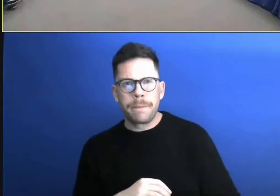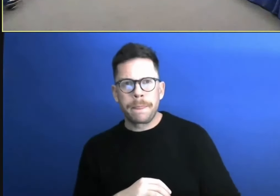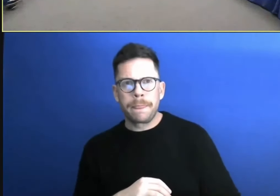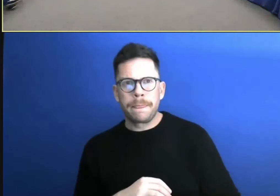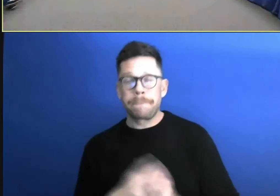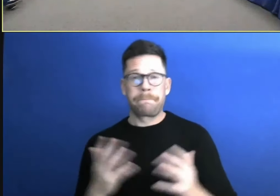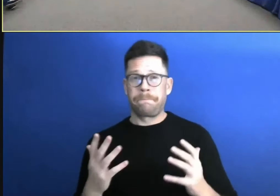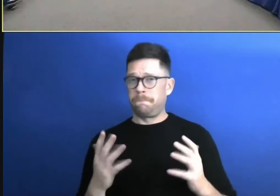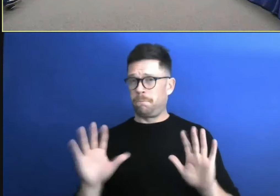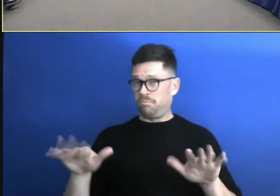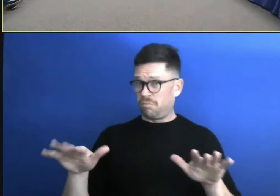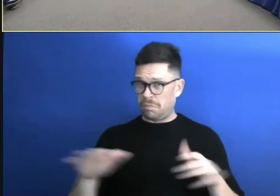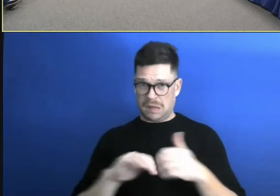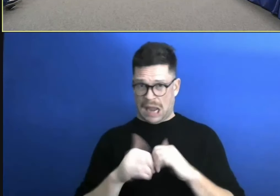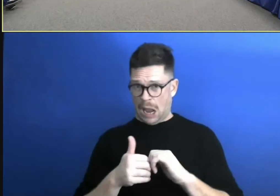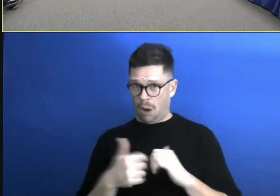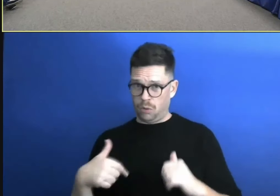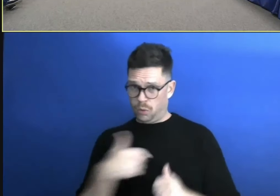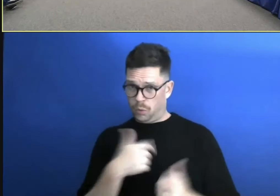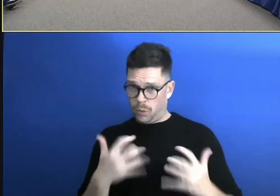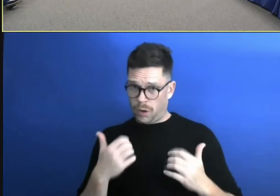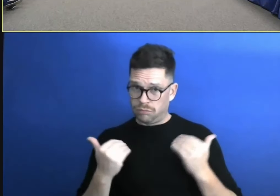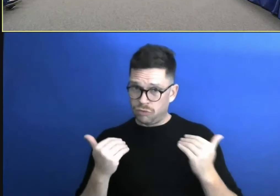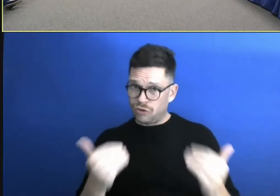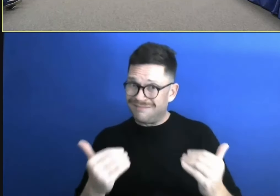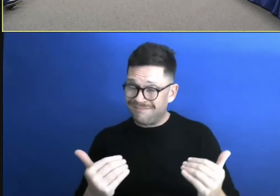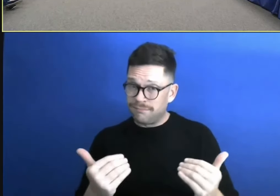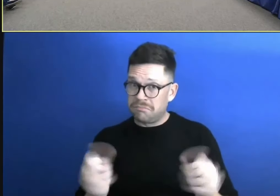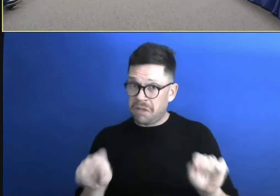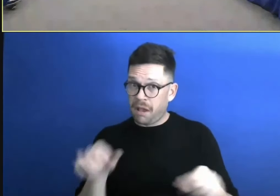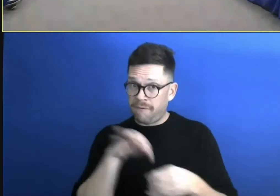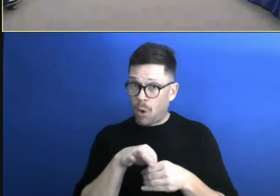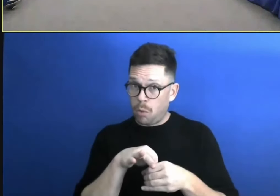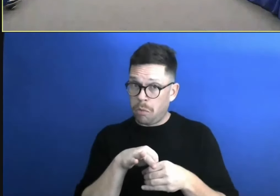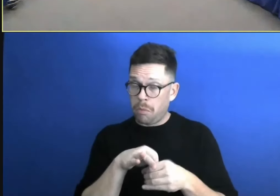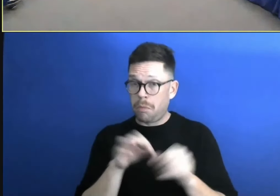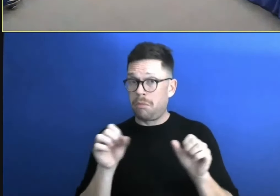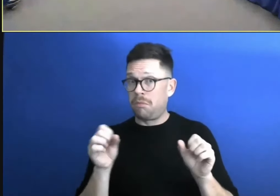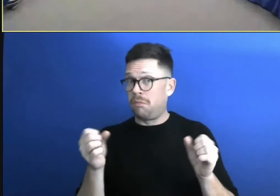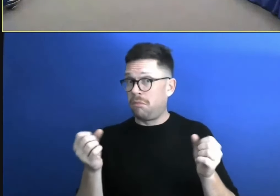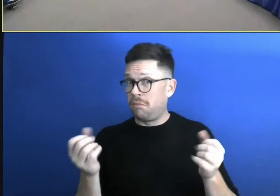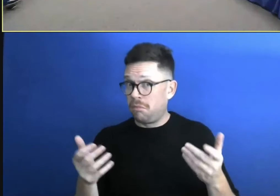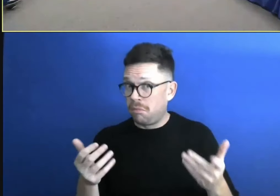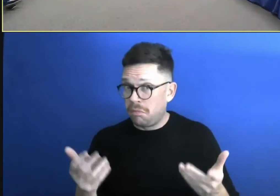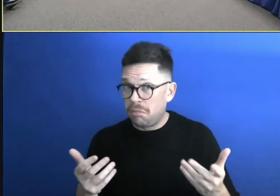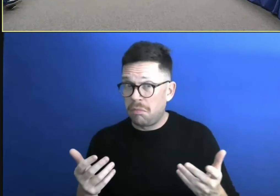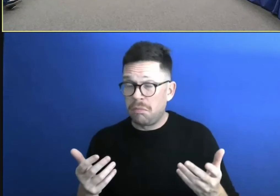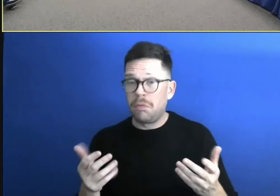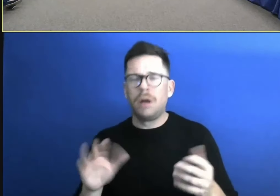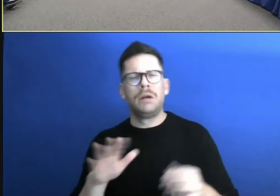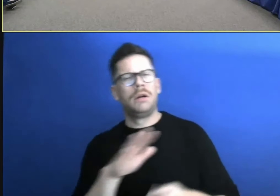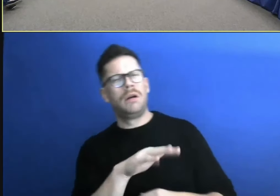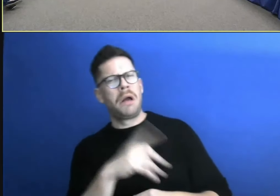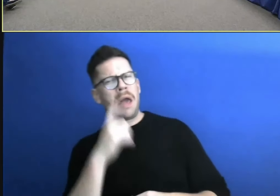So how do you want to proceed on it? can, we can vote on it. Sorry. can vote on it. can, it. I think in the past, we